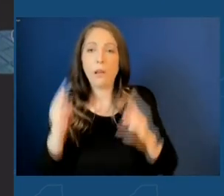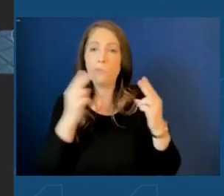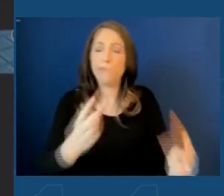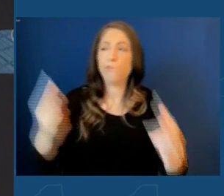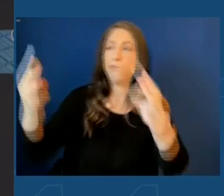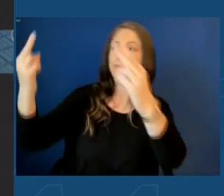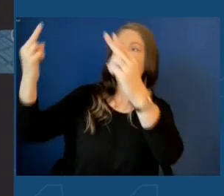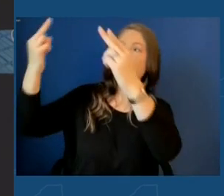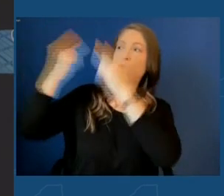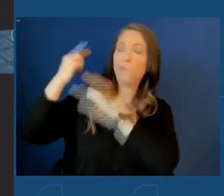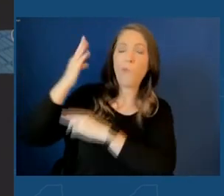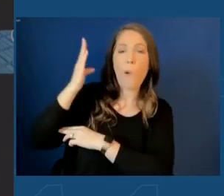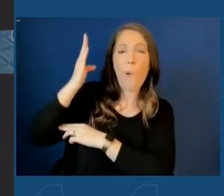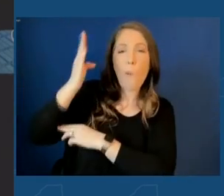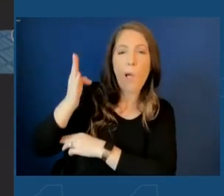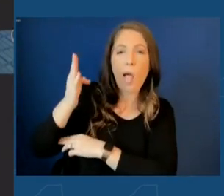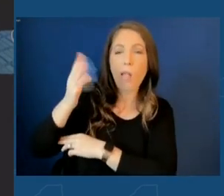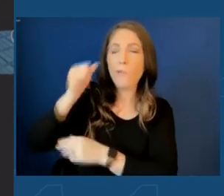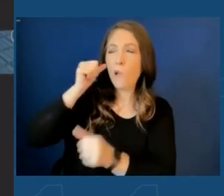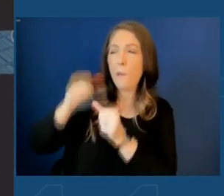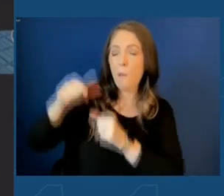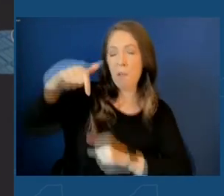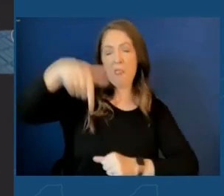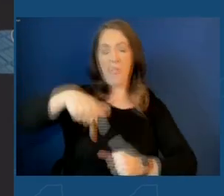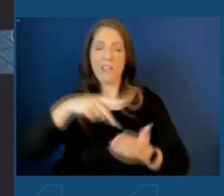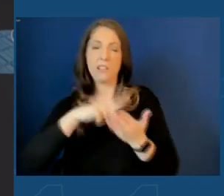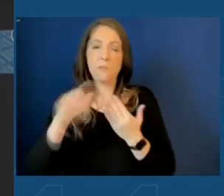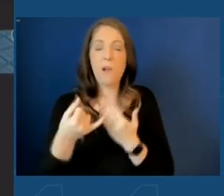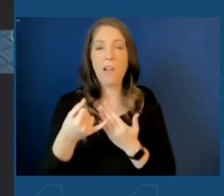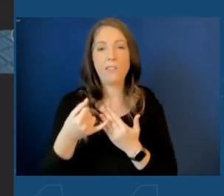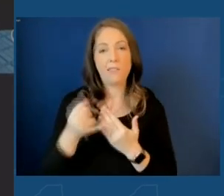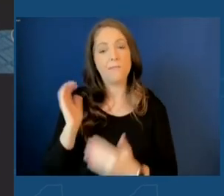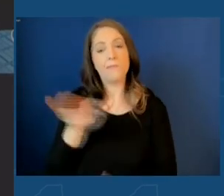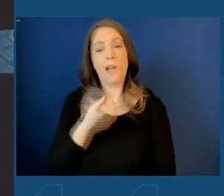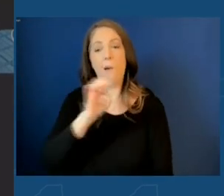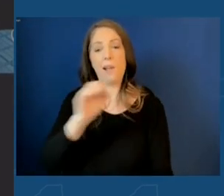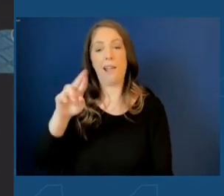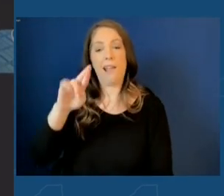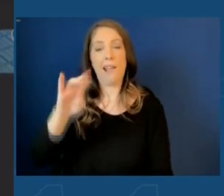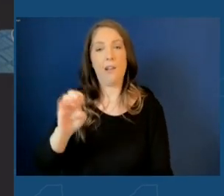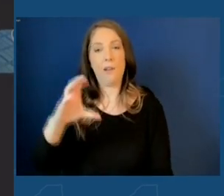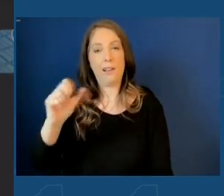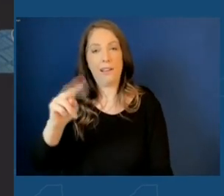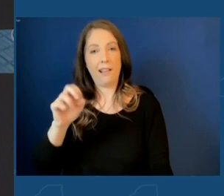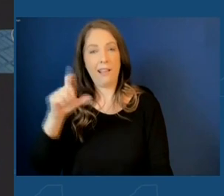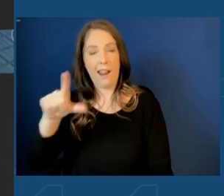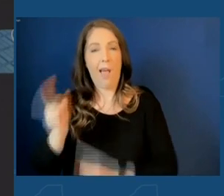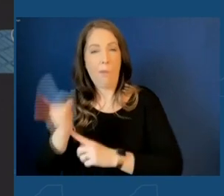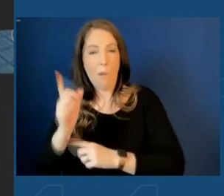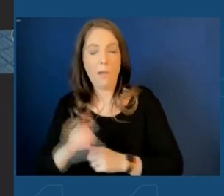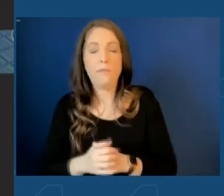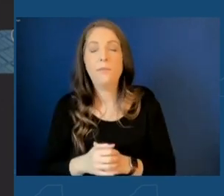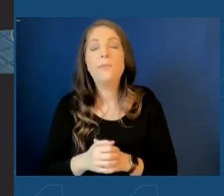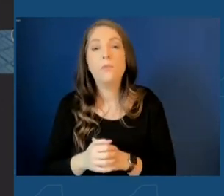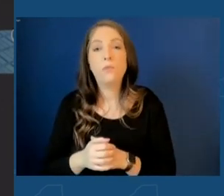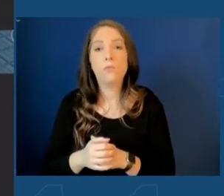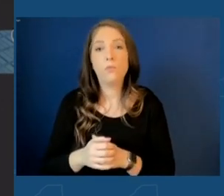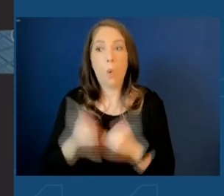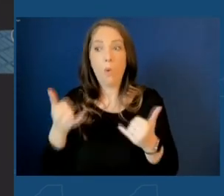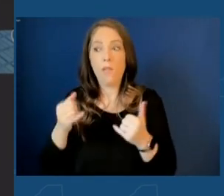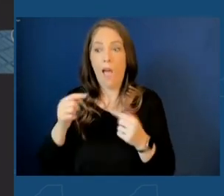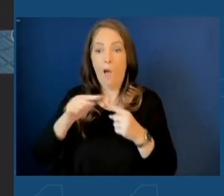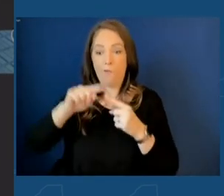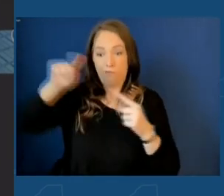now and remember this project as our Erie Canal moment. In fact, we've come full circle.